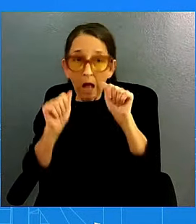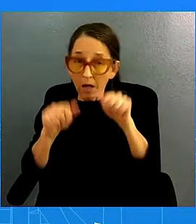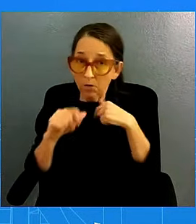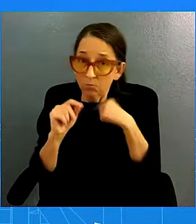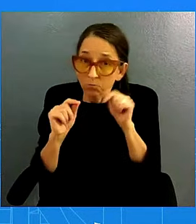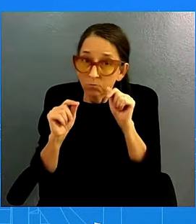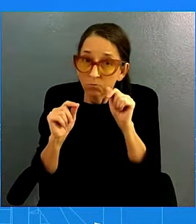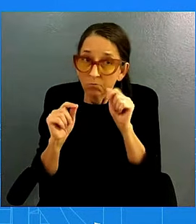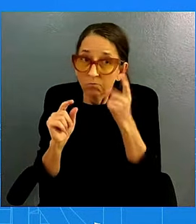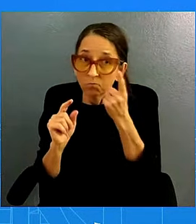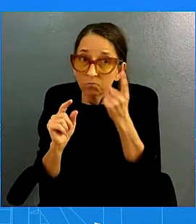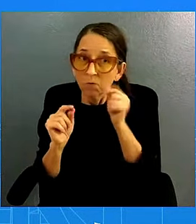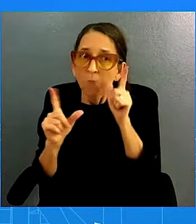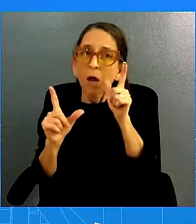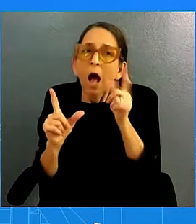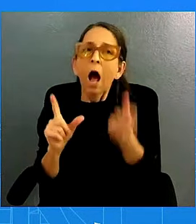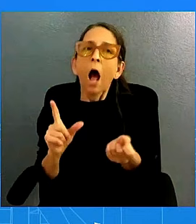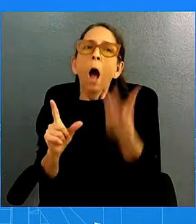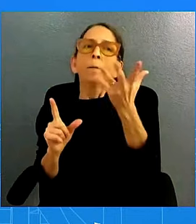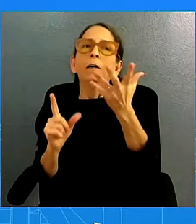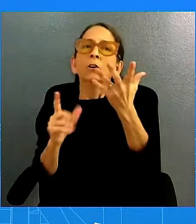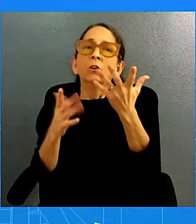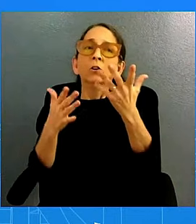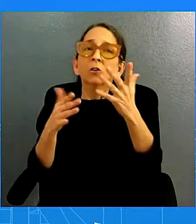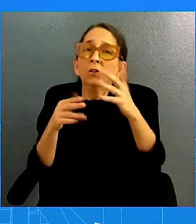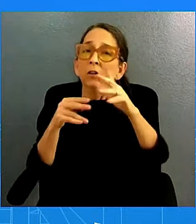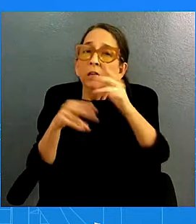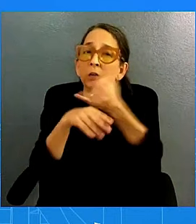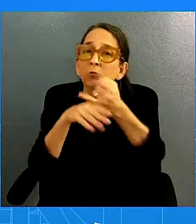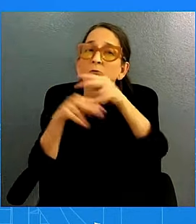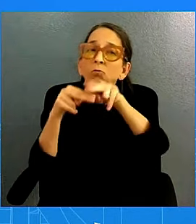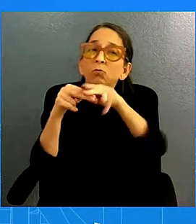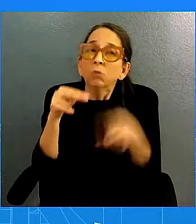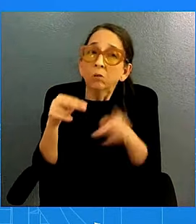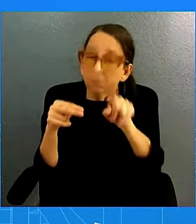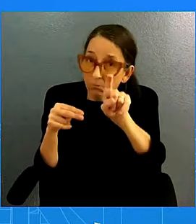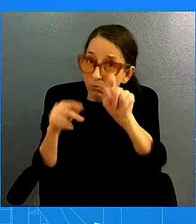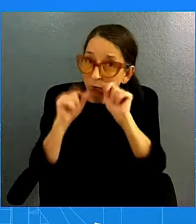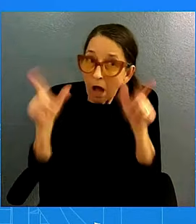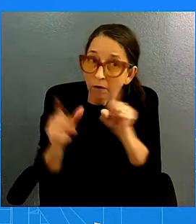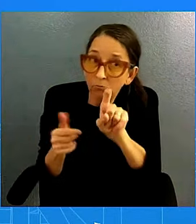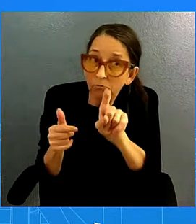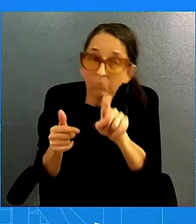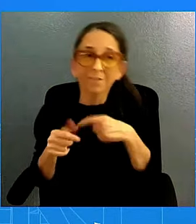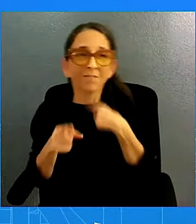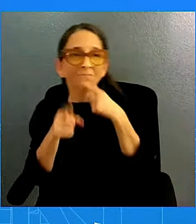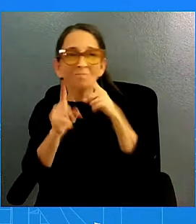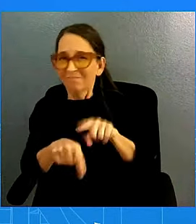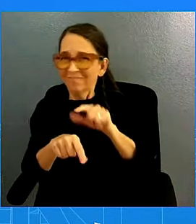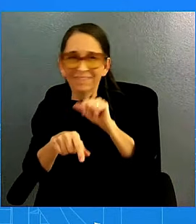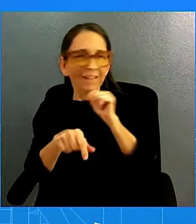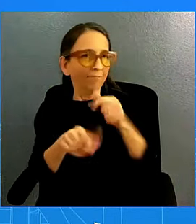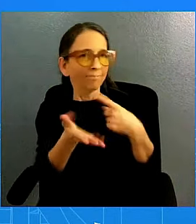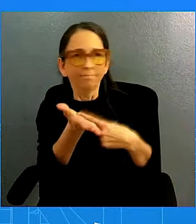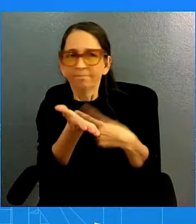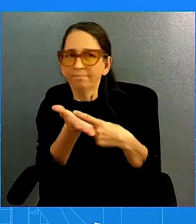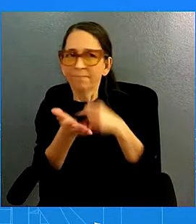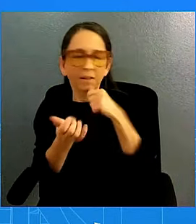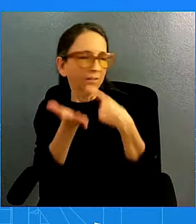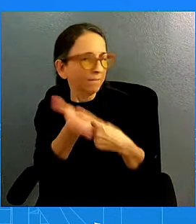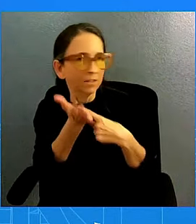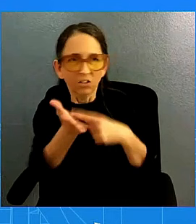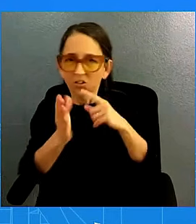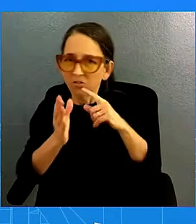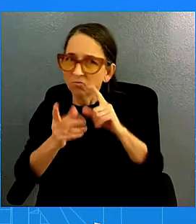rate cut? So, I'm not going to get into private conversations or discussions. Look, I think what's